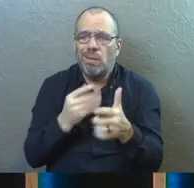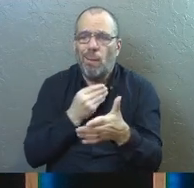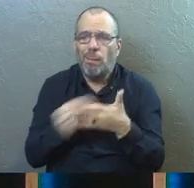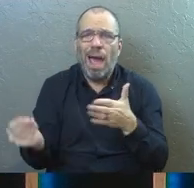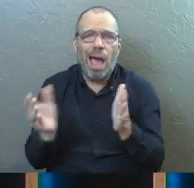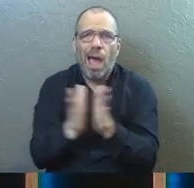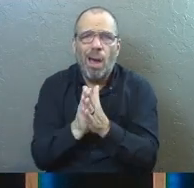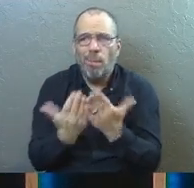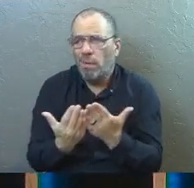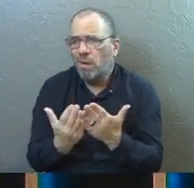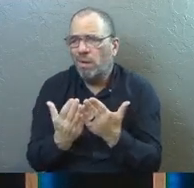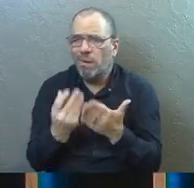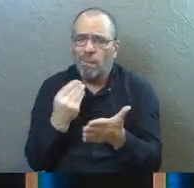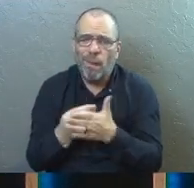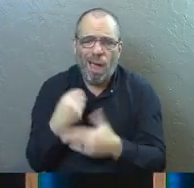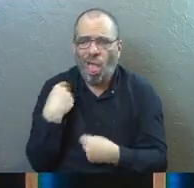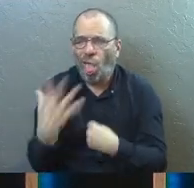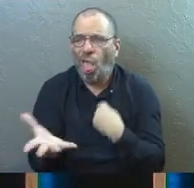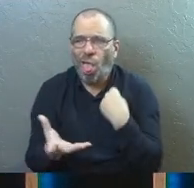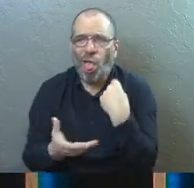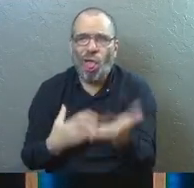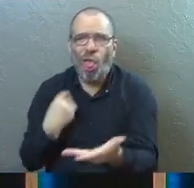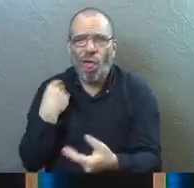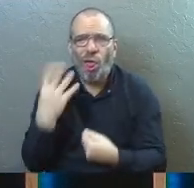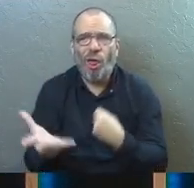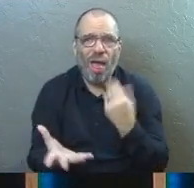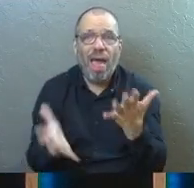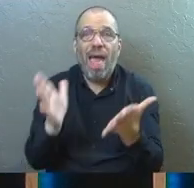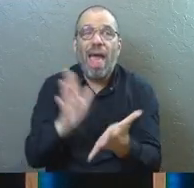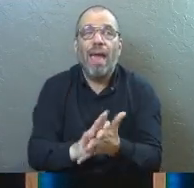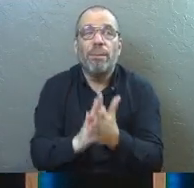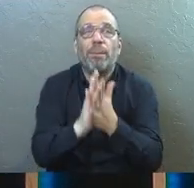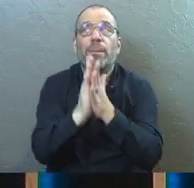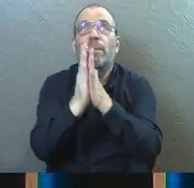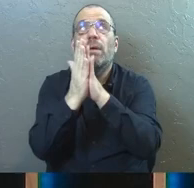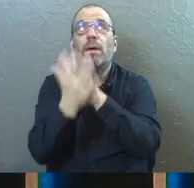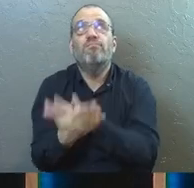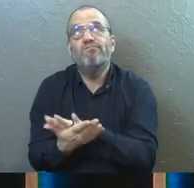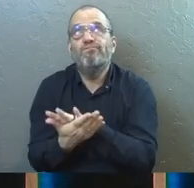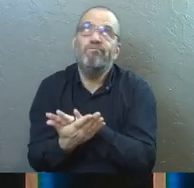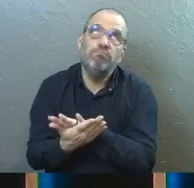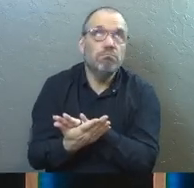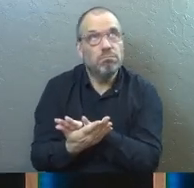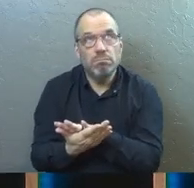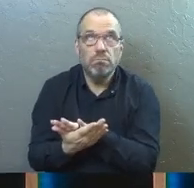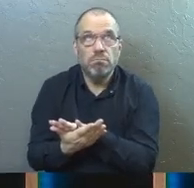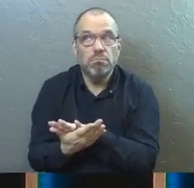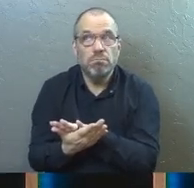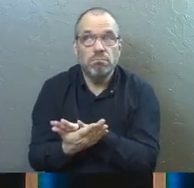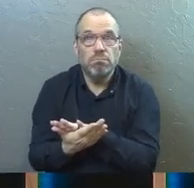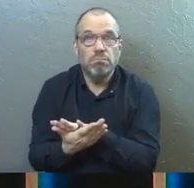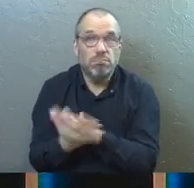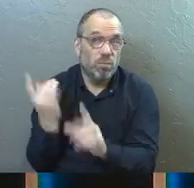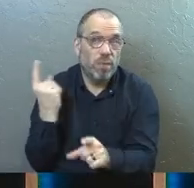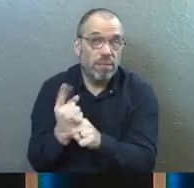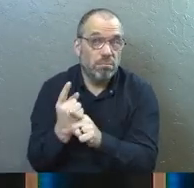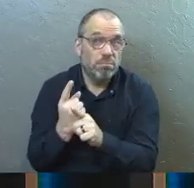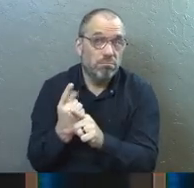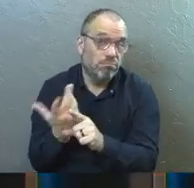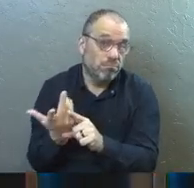buy you books and give you money in all the things. And that becomes, right?